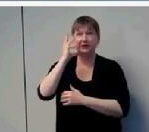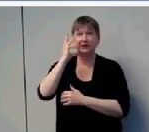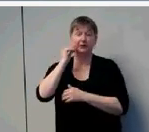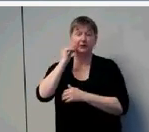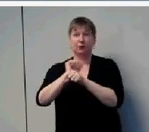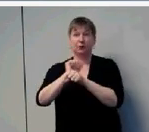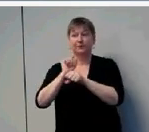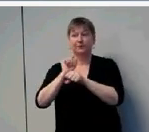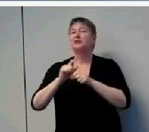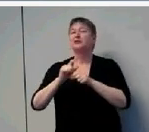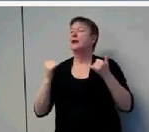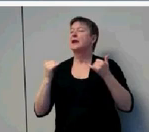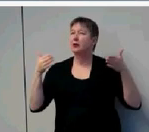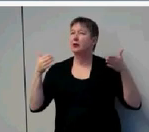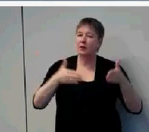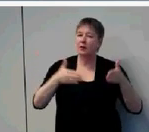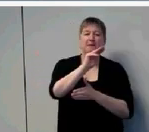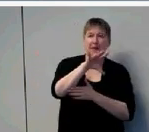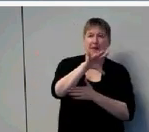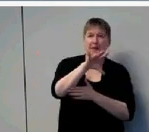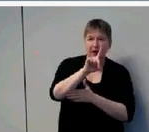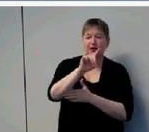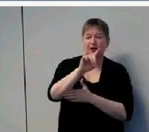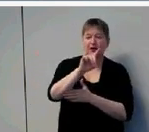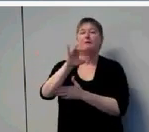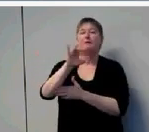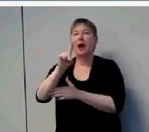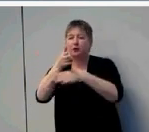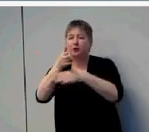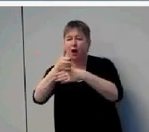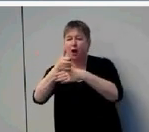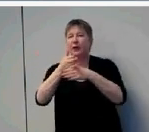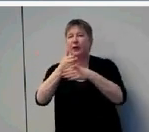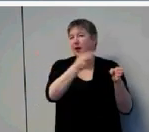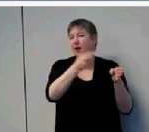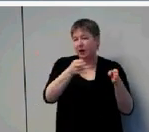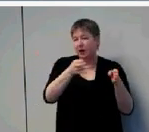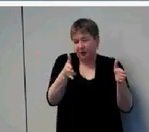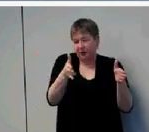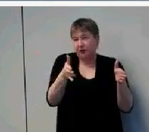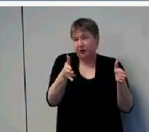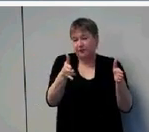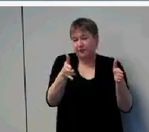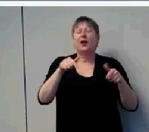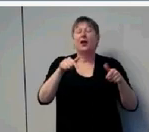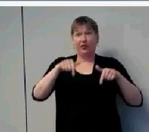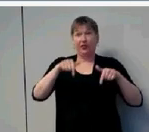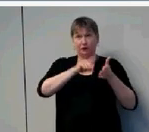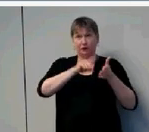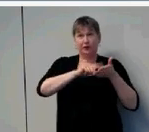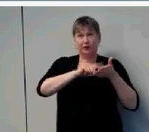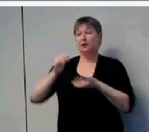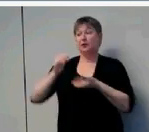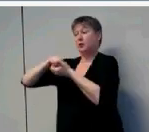mild moderate level categories. This work is a collaboration of Boys Town with the University of Iowa